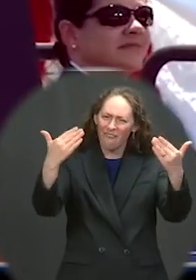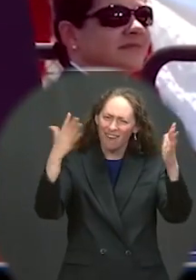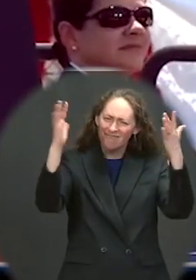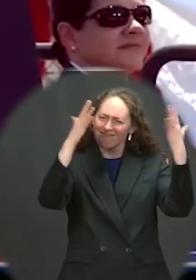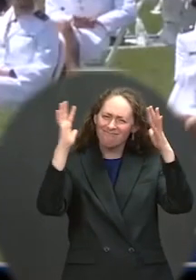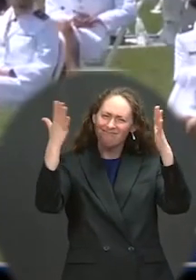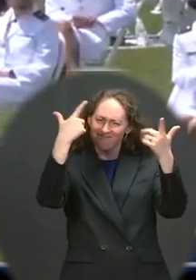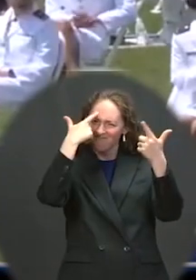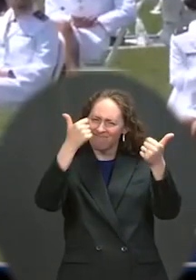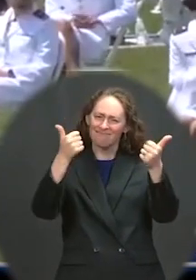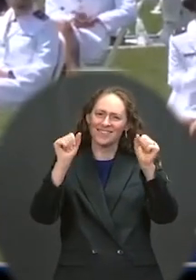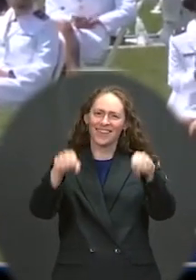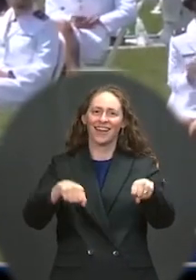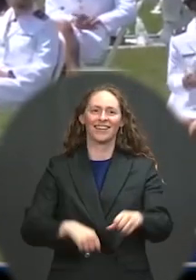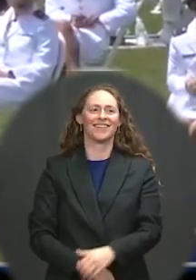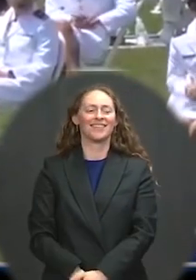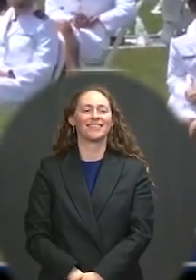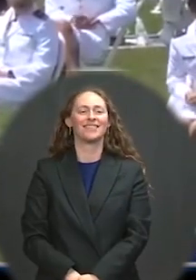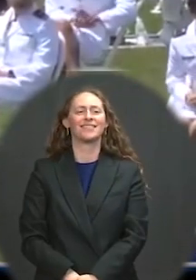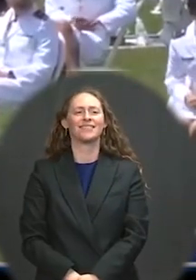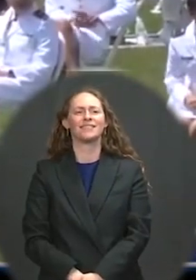Even if you lost, you've got to clap.